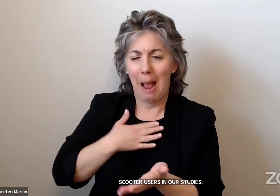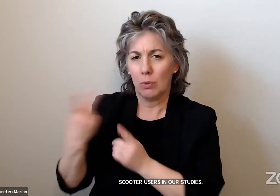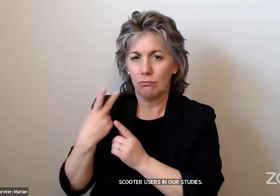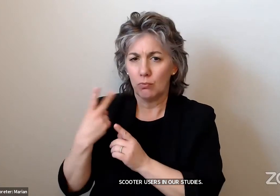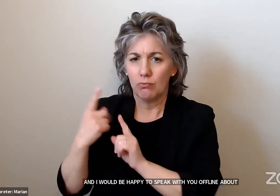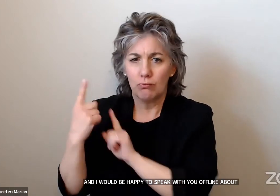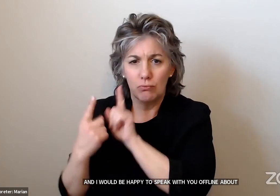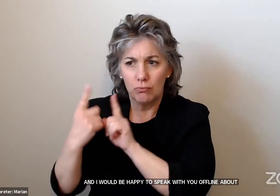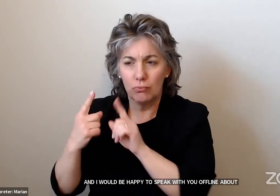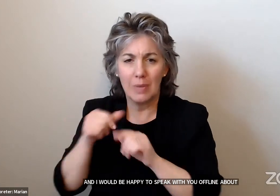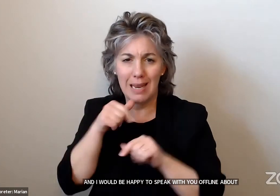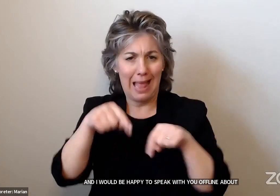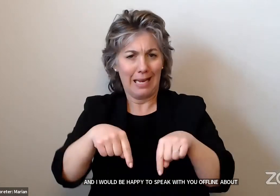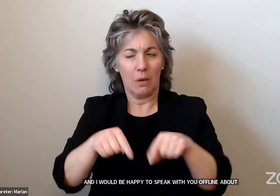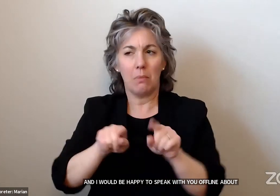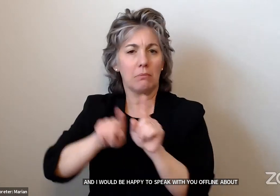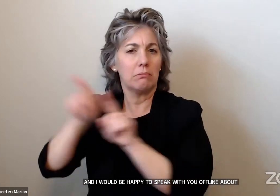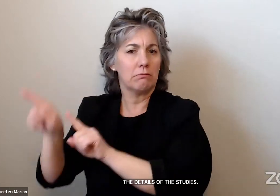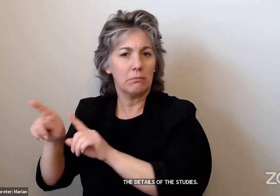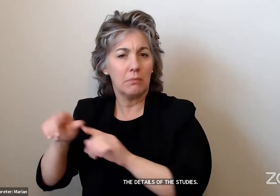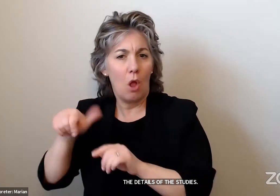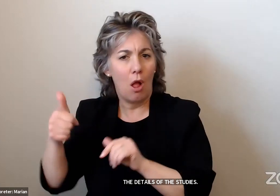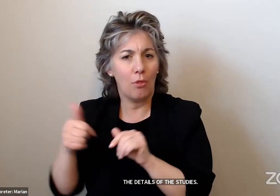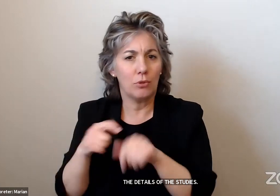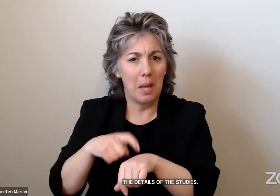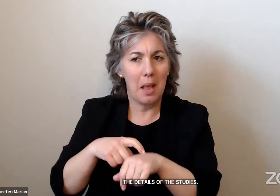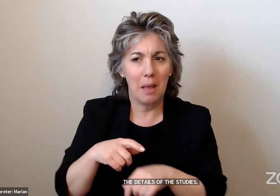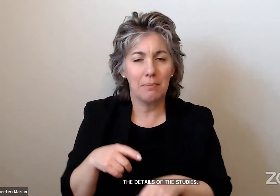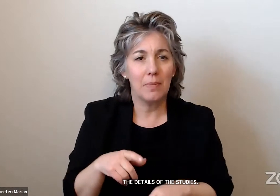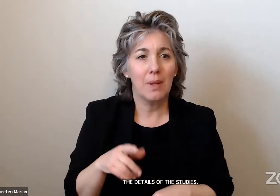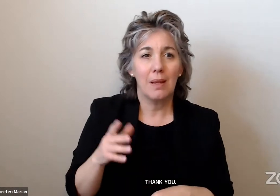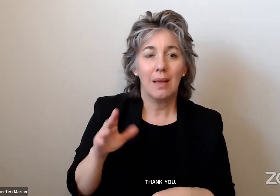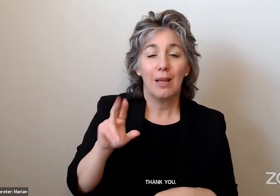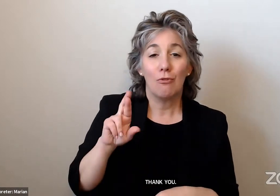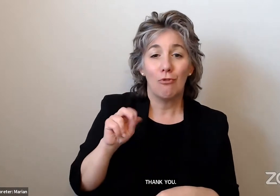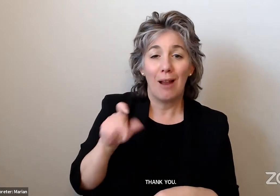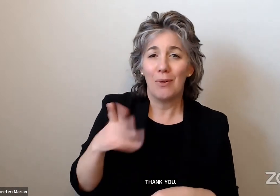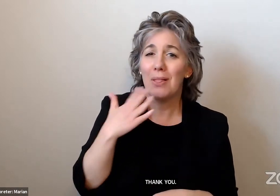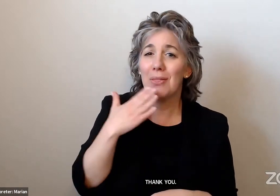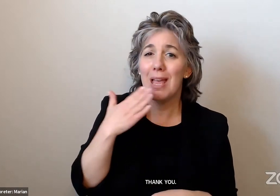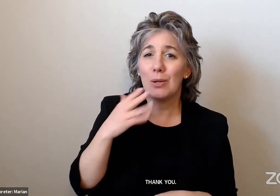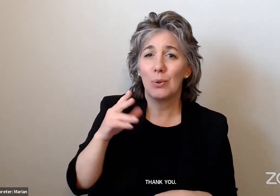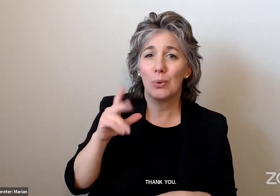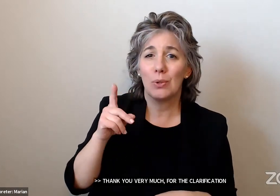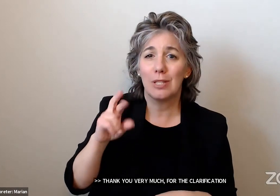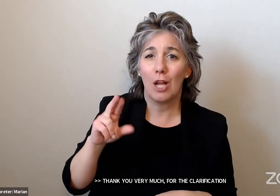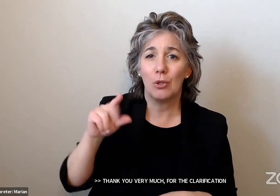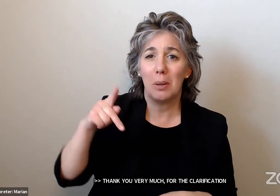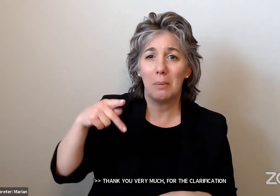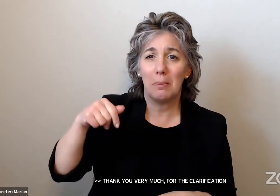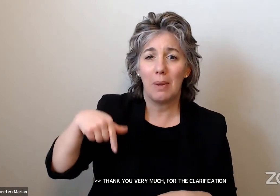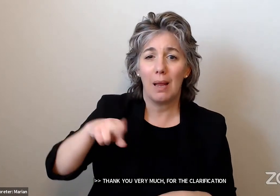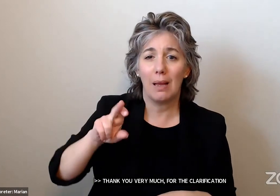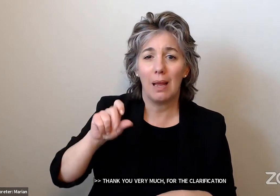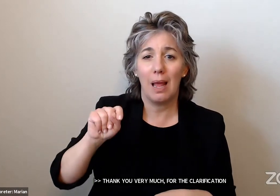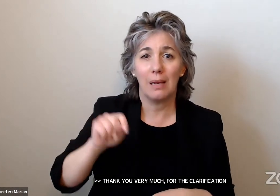of those studies. Thank you. Thanks very much for that clarification. Dr. Paquette? I'll add, Randall, that any of the solutions we're working with, they